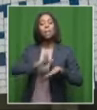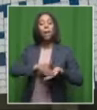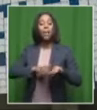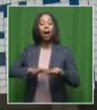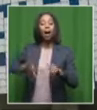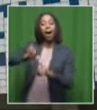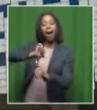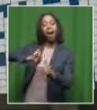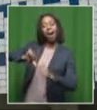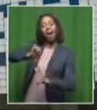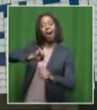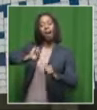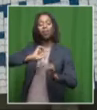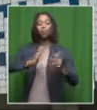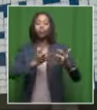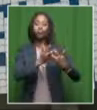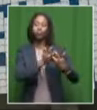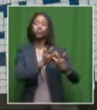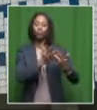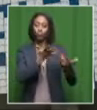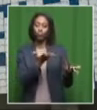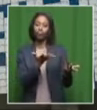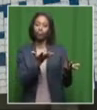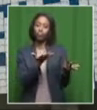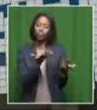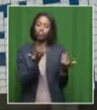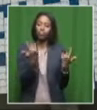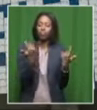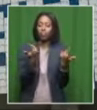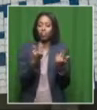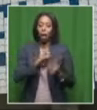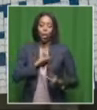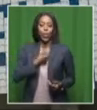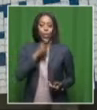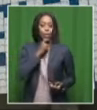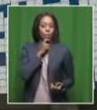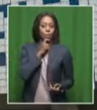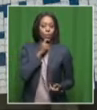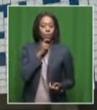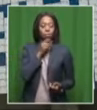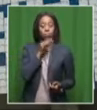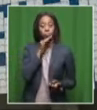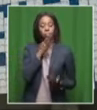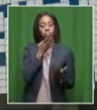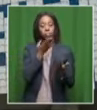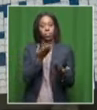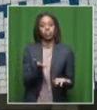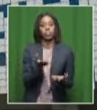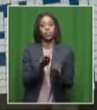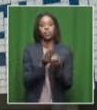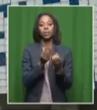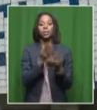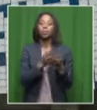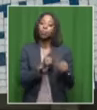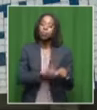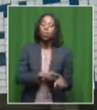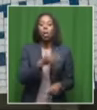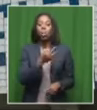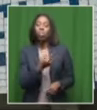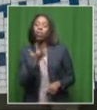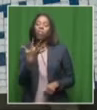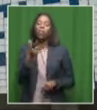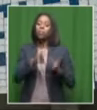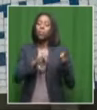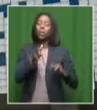social, using social statements by young people, oftentimes you find at least three to five